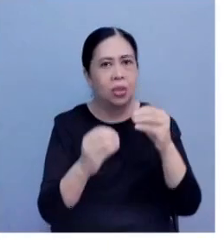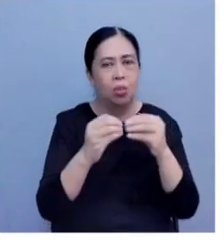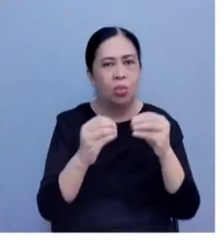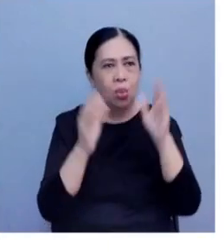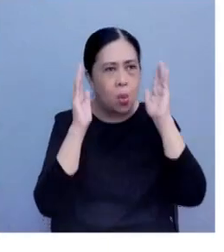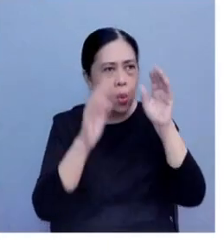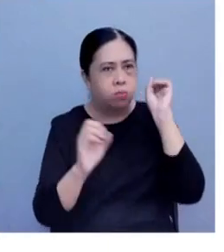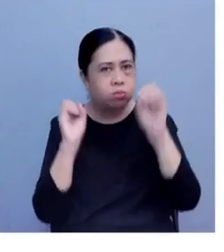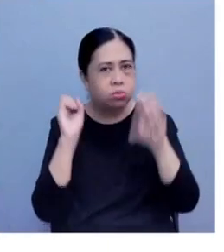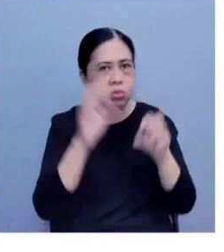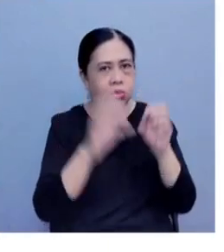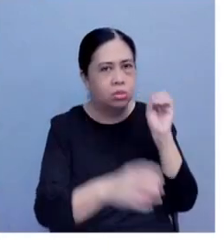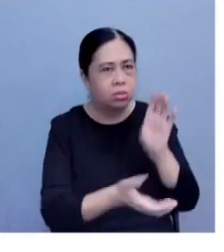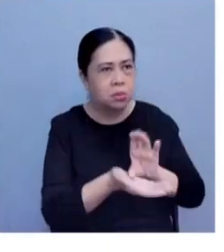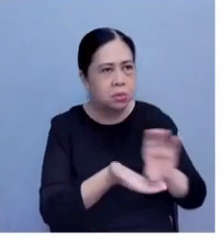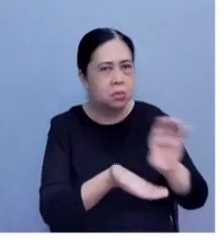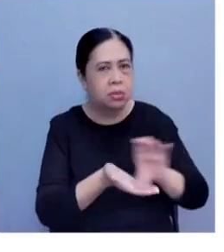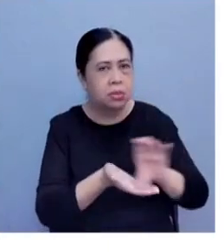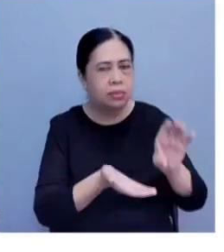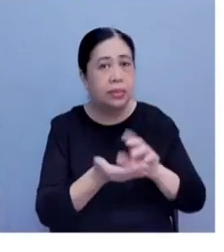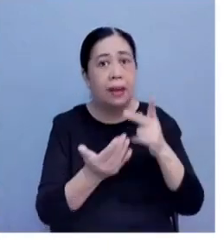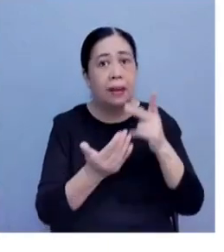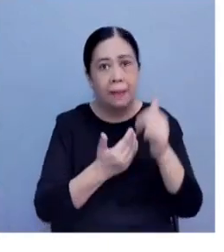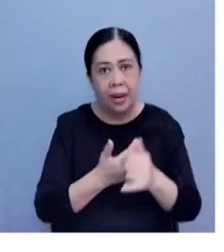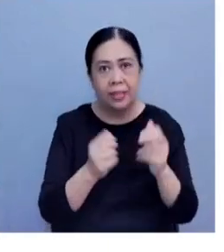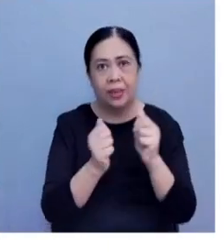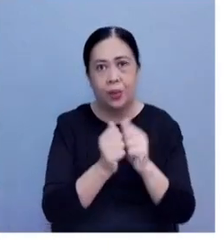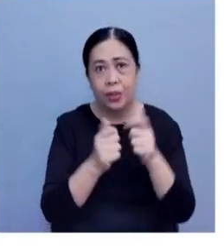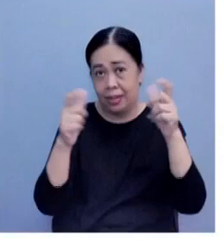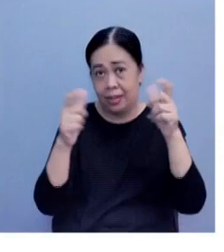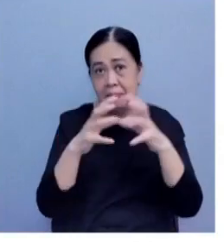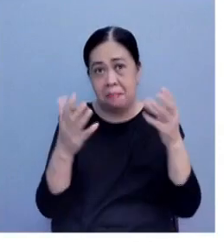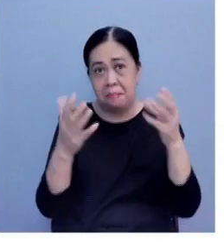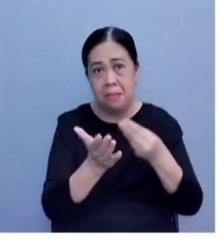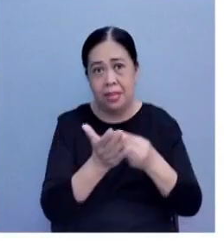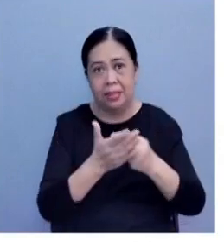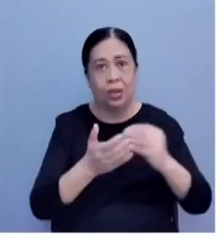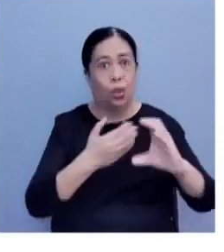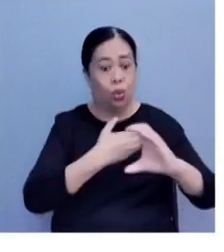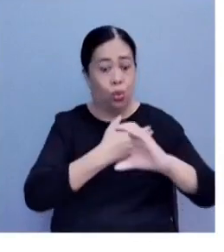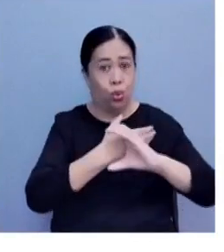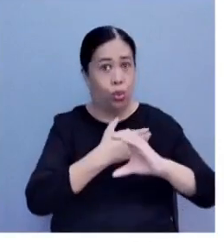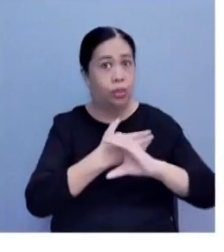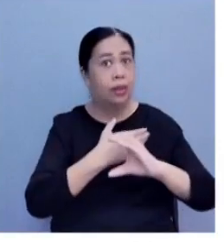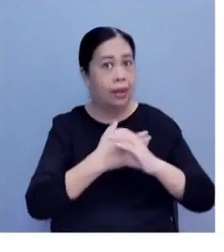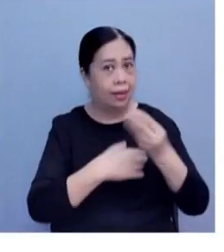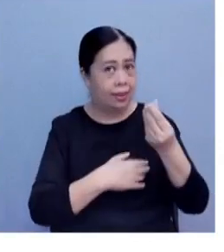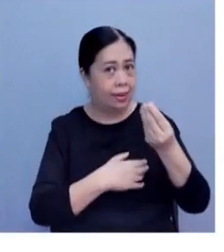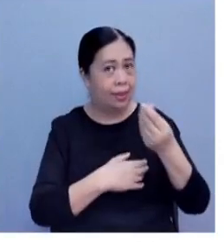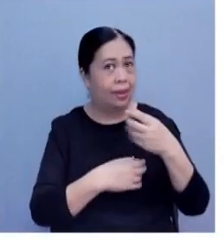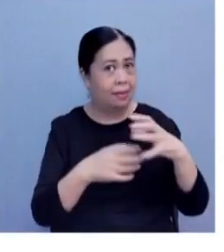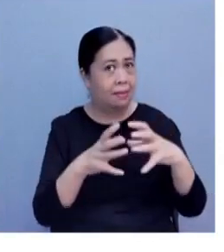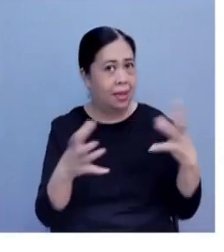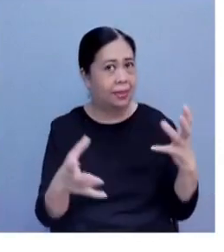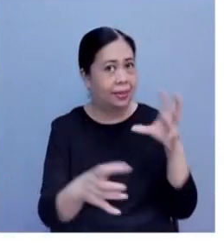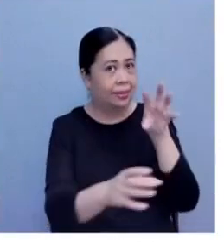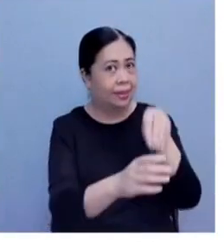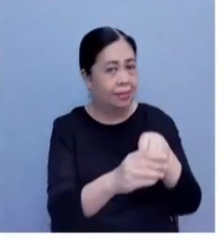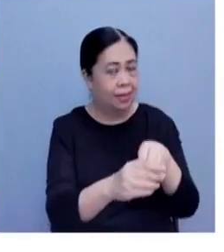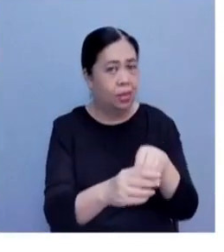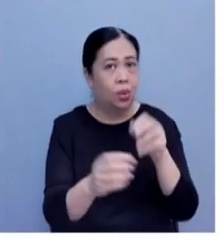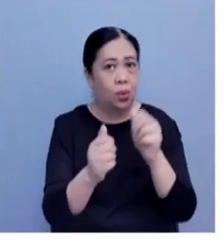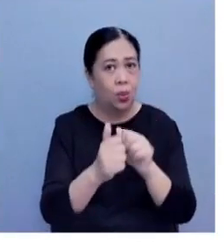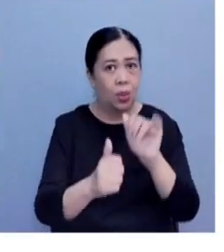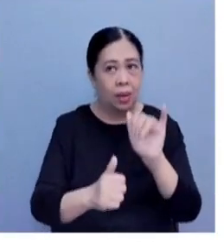the projects with bigger amounts, yung contracts doon, mas malalaking amounts ang involved. Kaya with that,